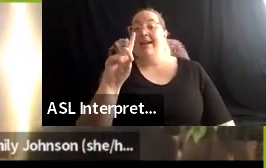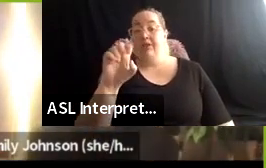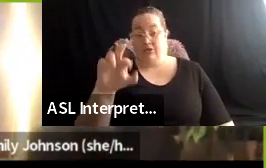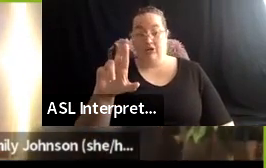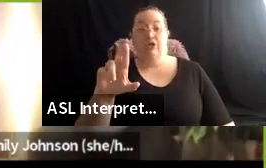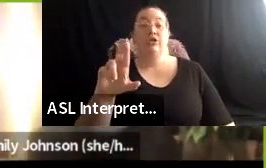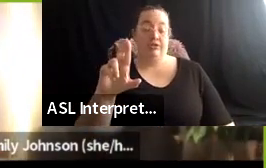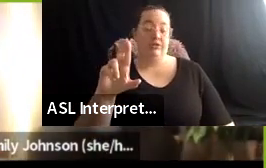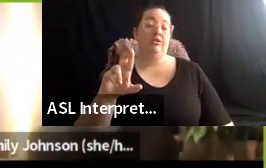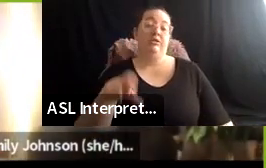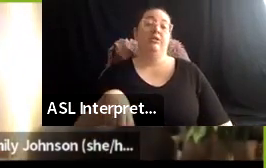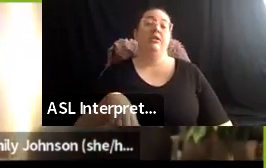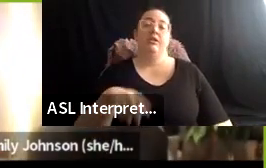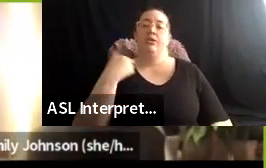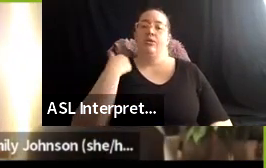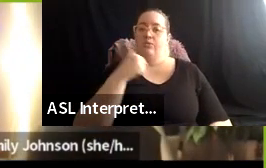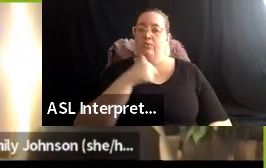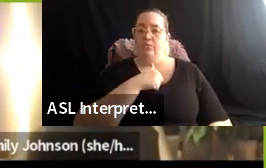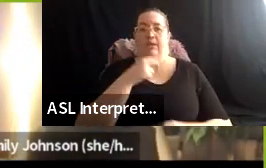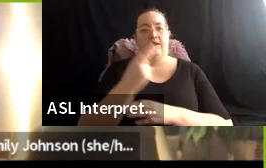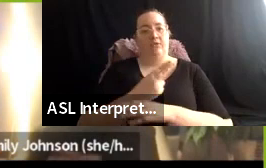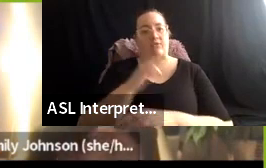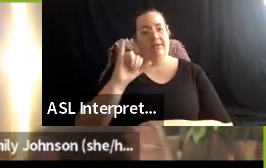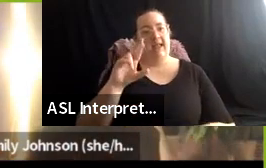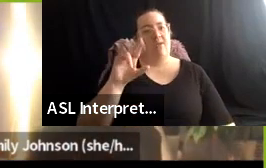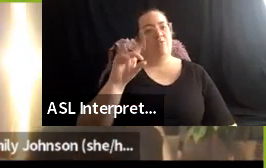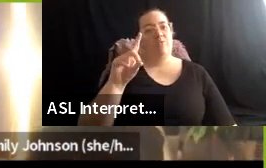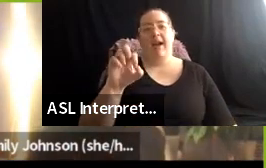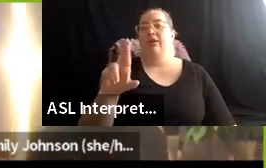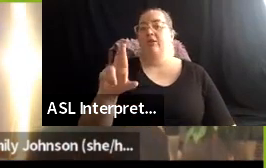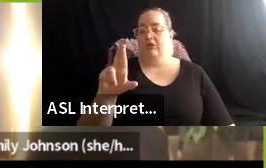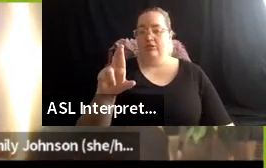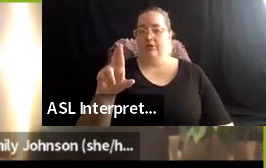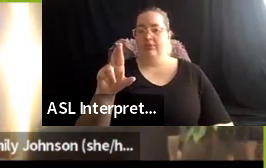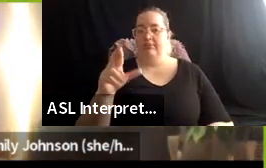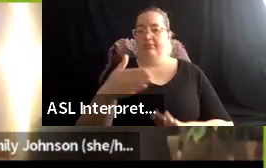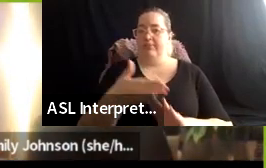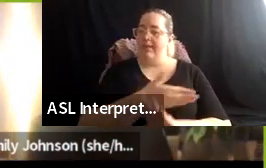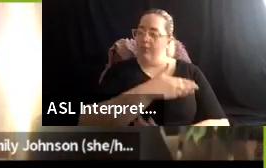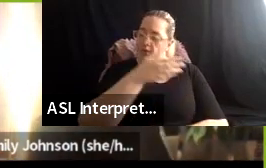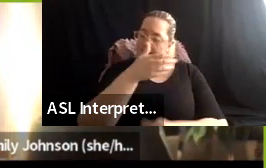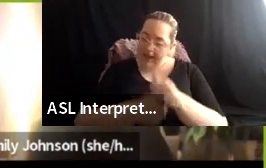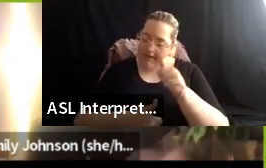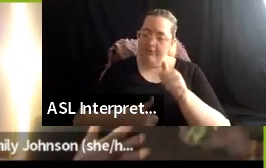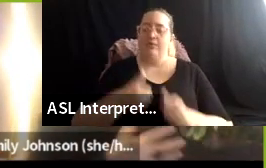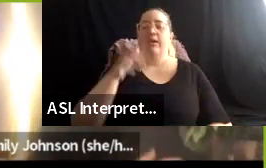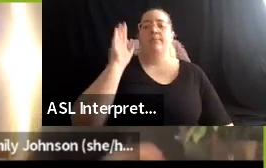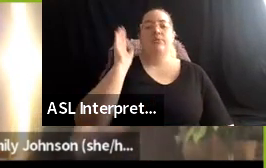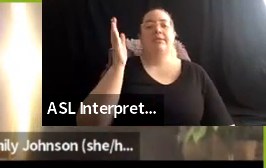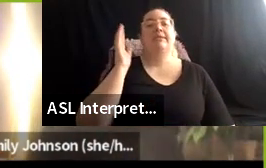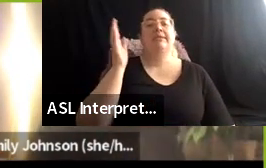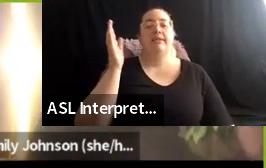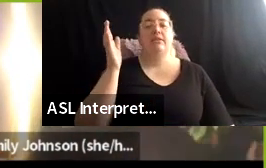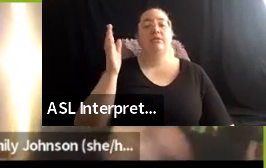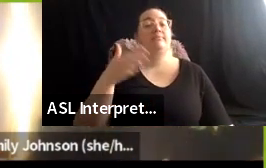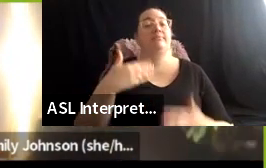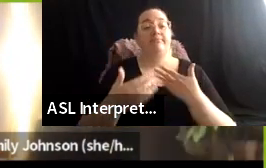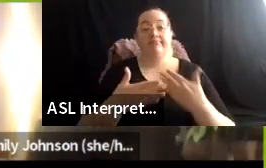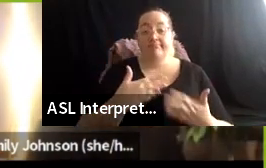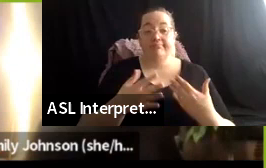engage this writer, uh, before every presentation, whether it's a speaking